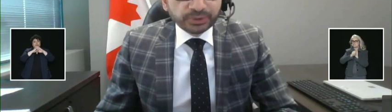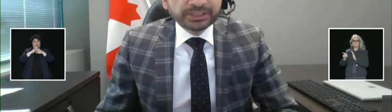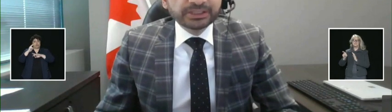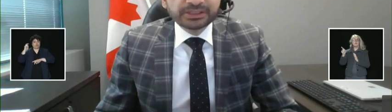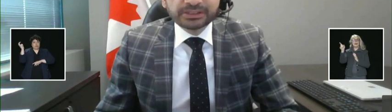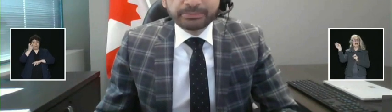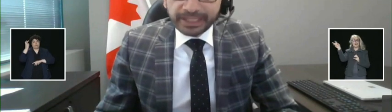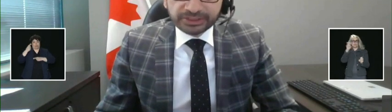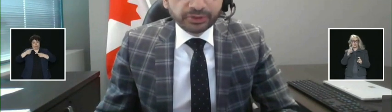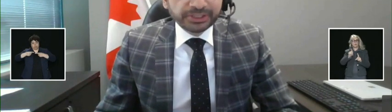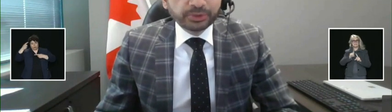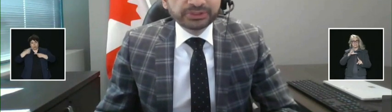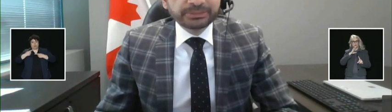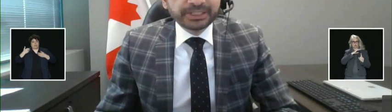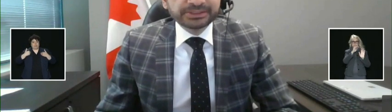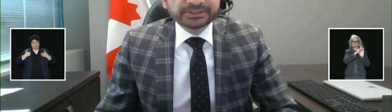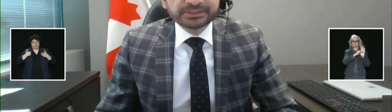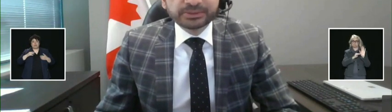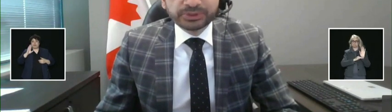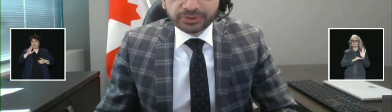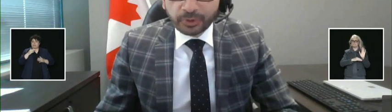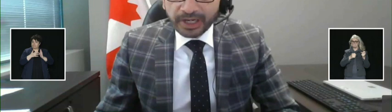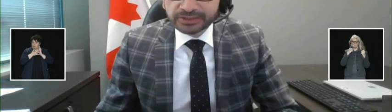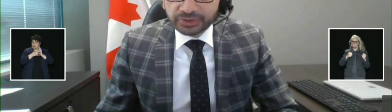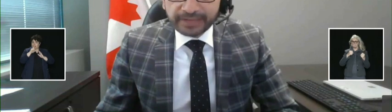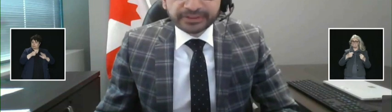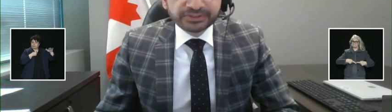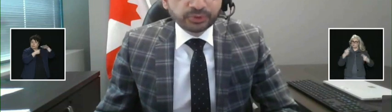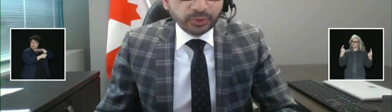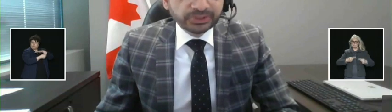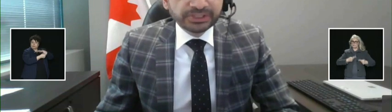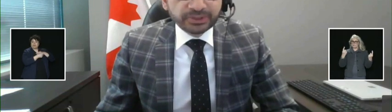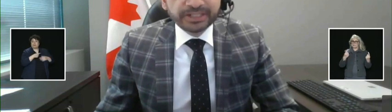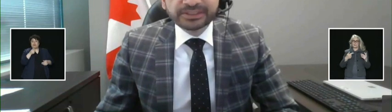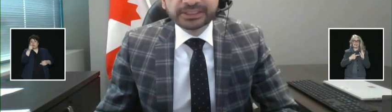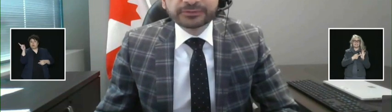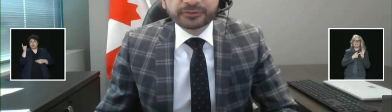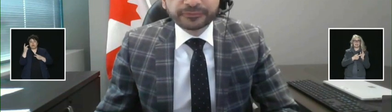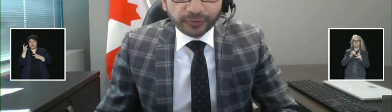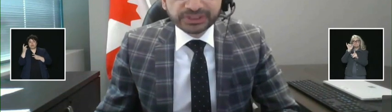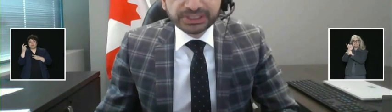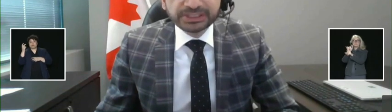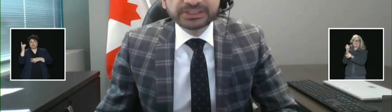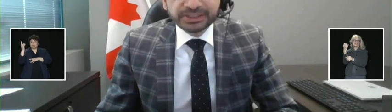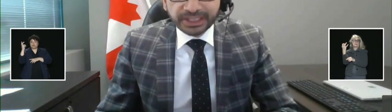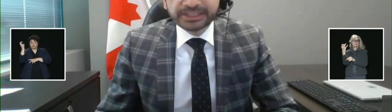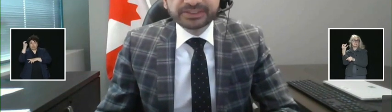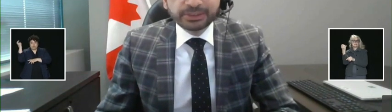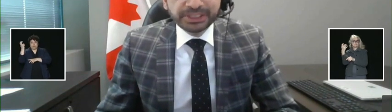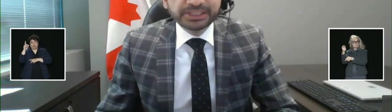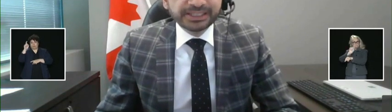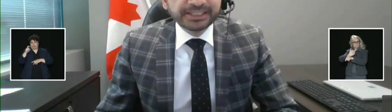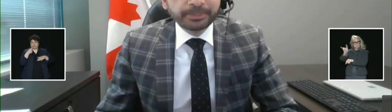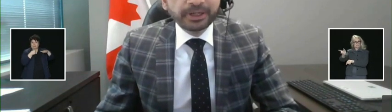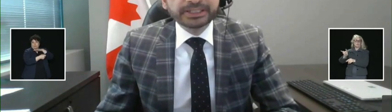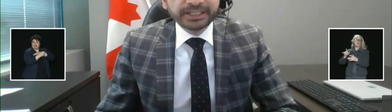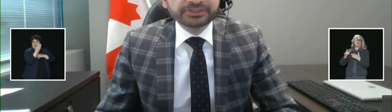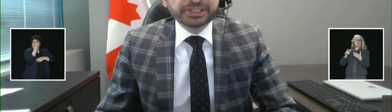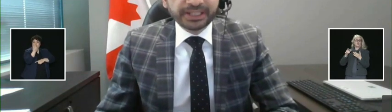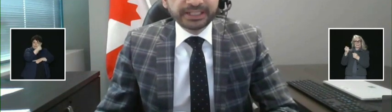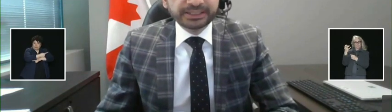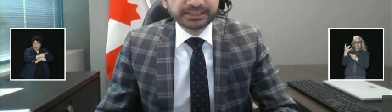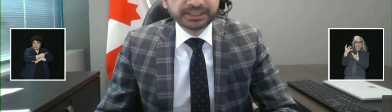including mandatory quarantine measures, which requires travelers to quarantine or isolate for 14 days immediately